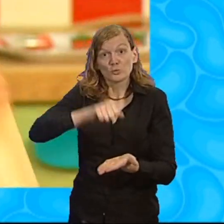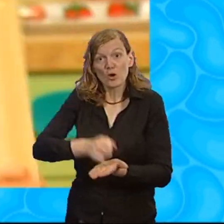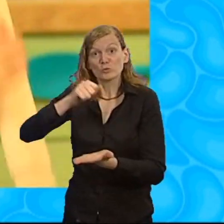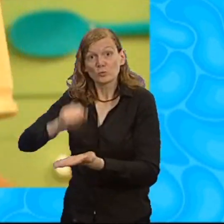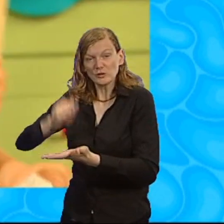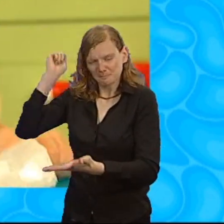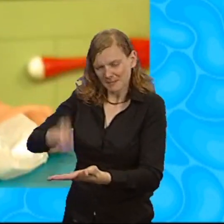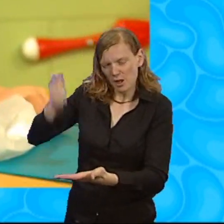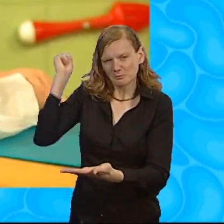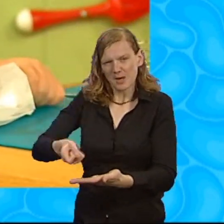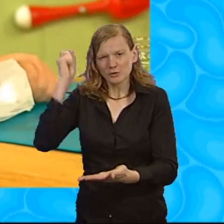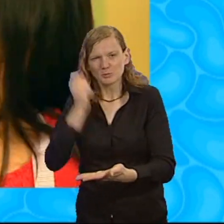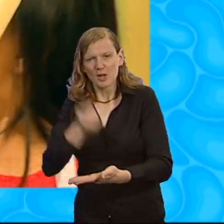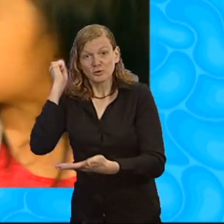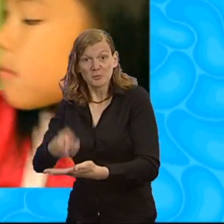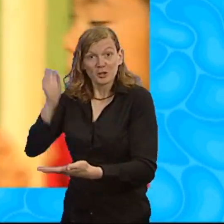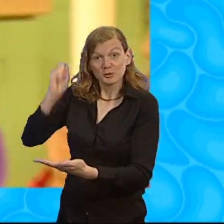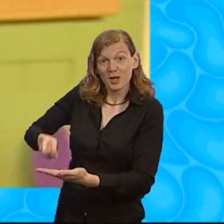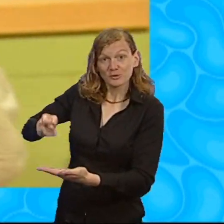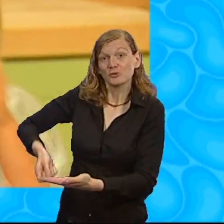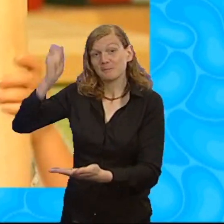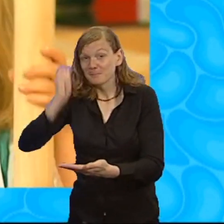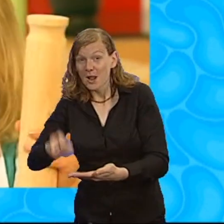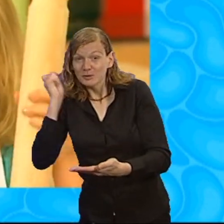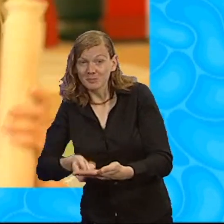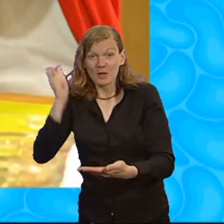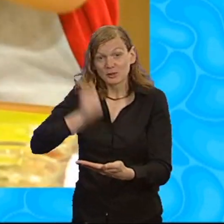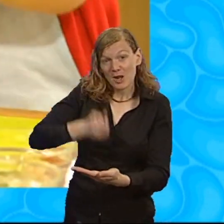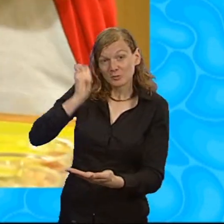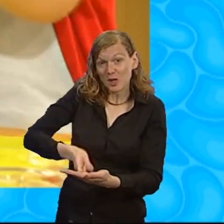them to a mush. Smash, crash, bash and bosh.